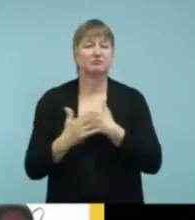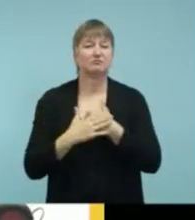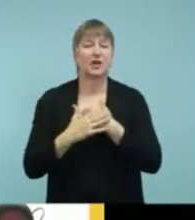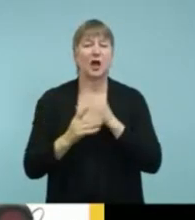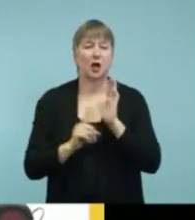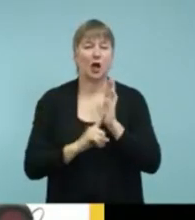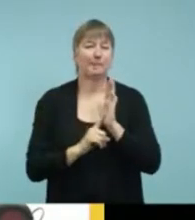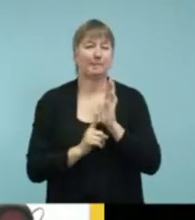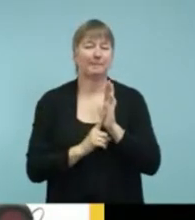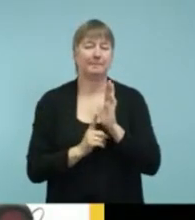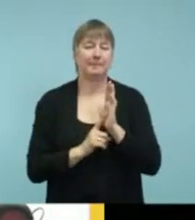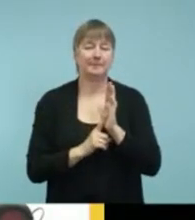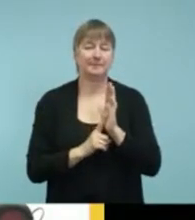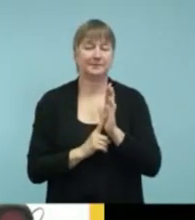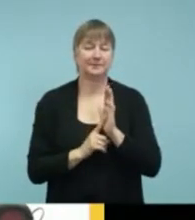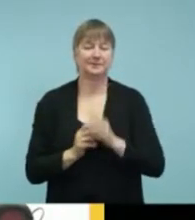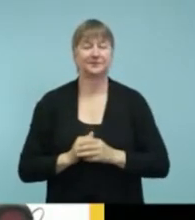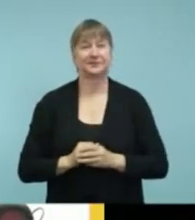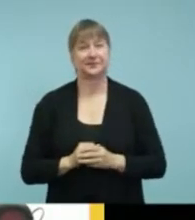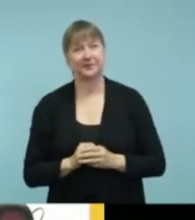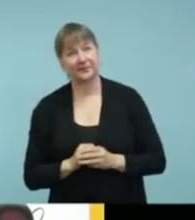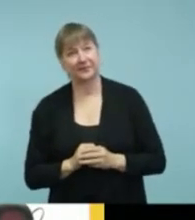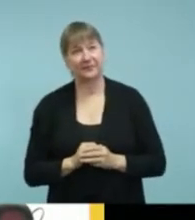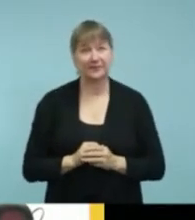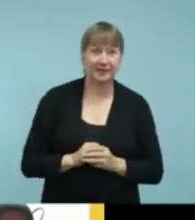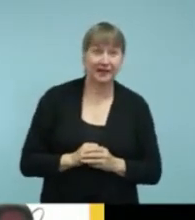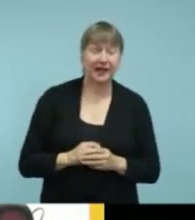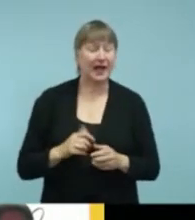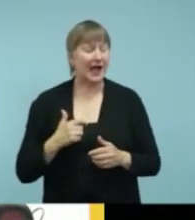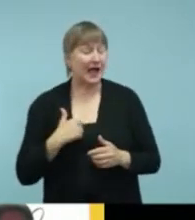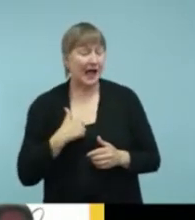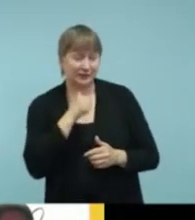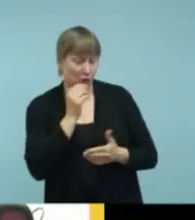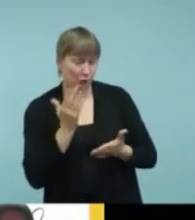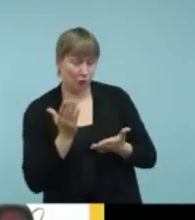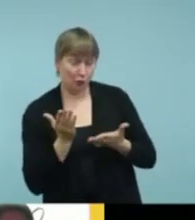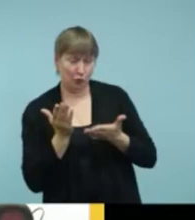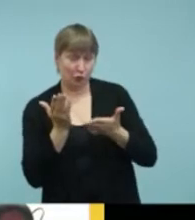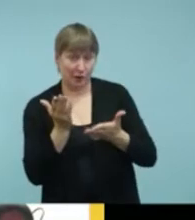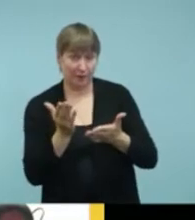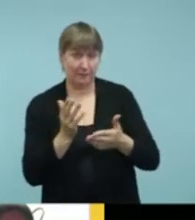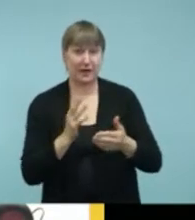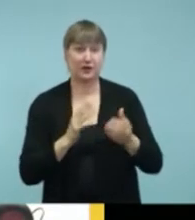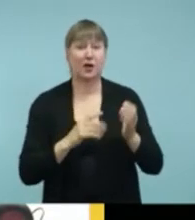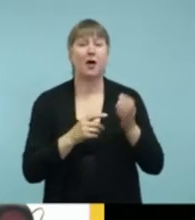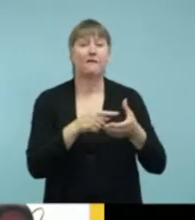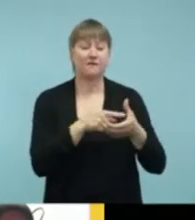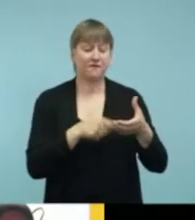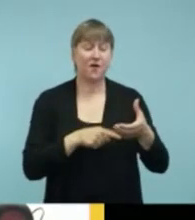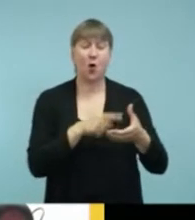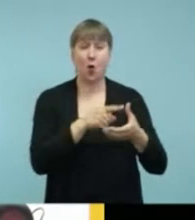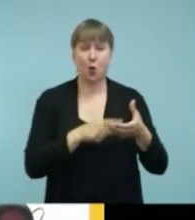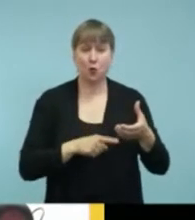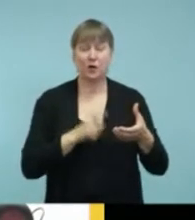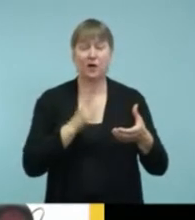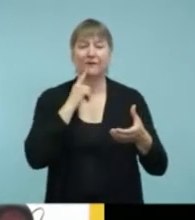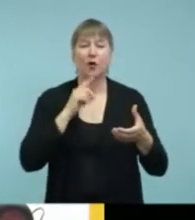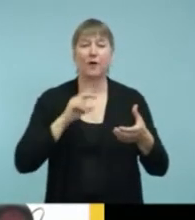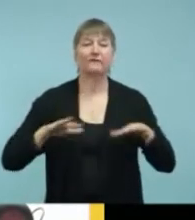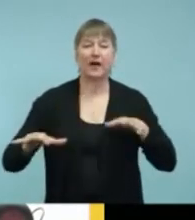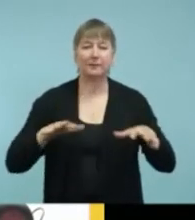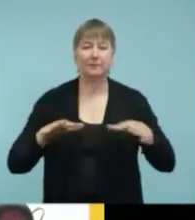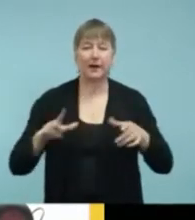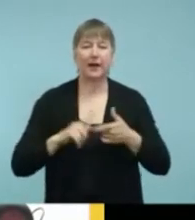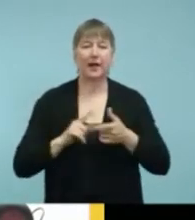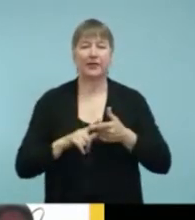do not recommend using your cell phone in vibrate mode and putting it in your pajamas or sticking